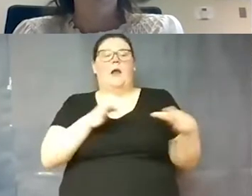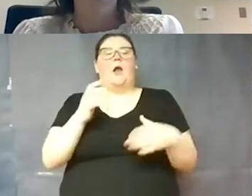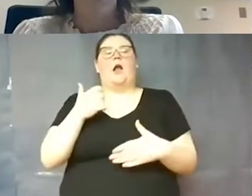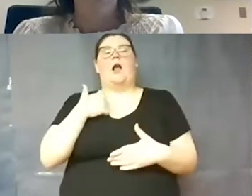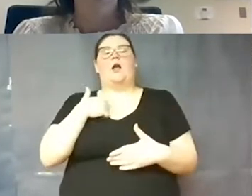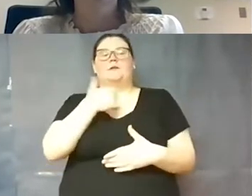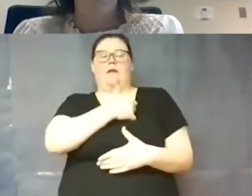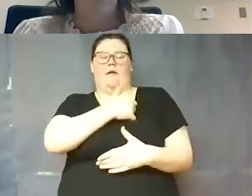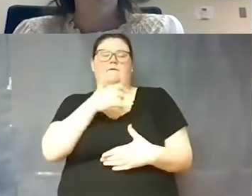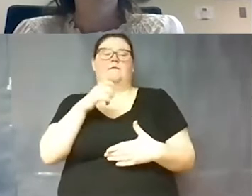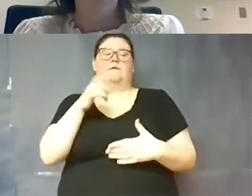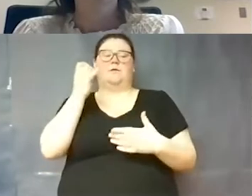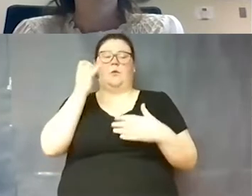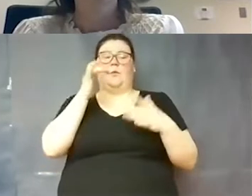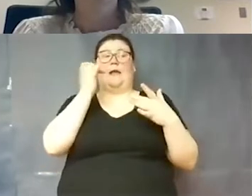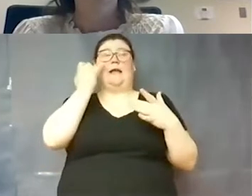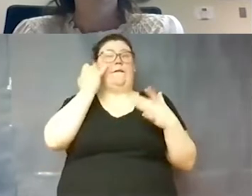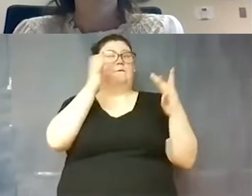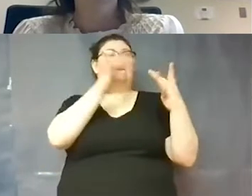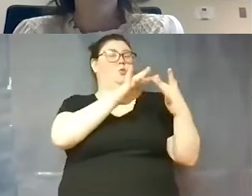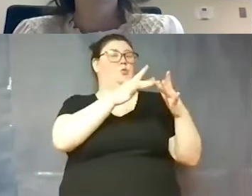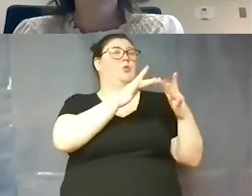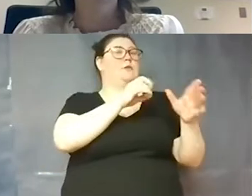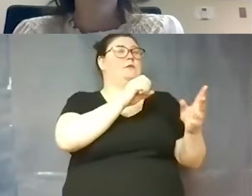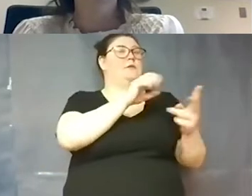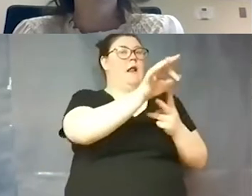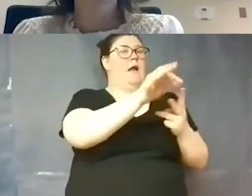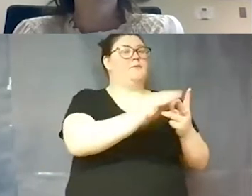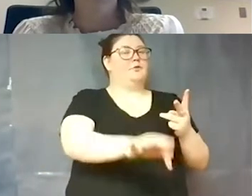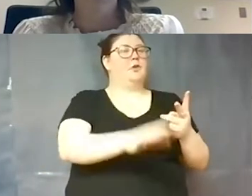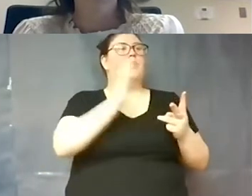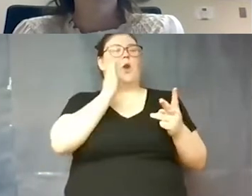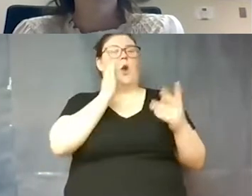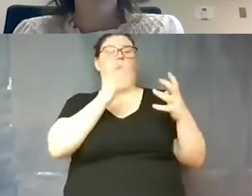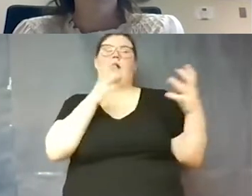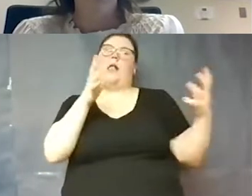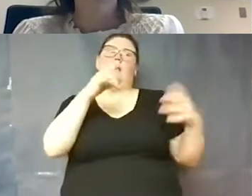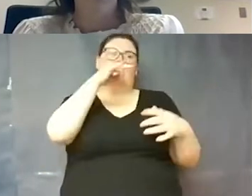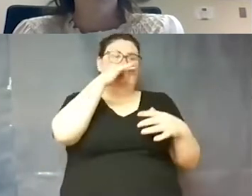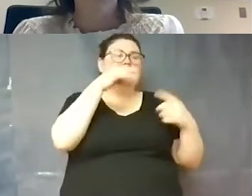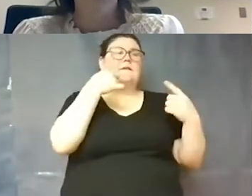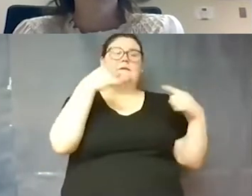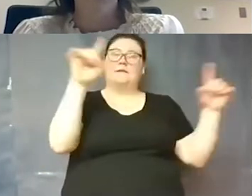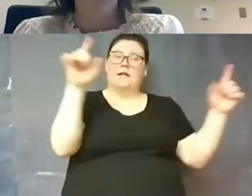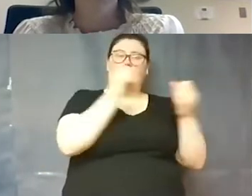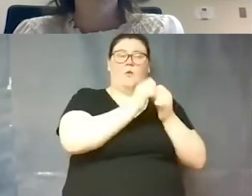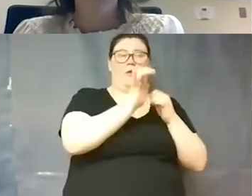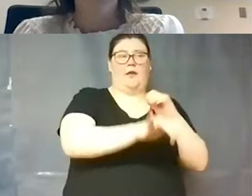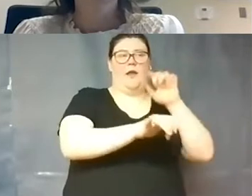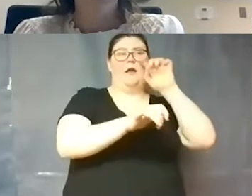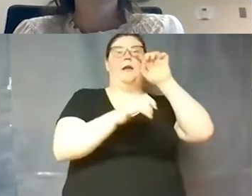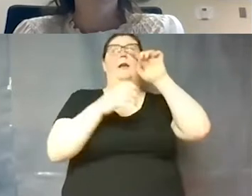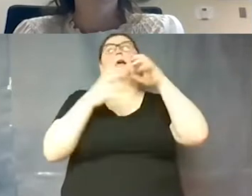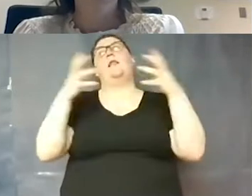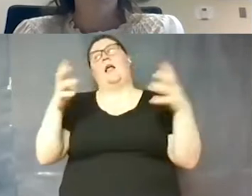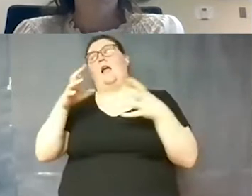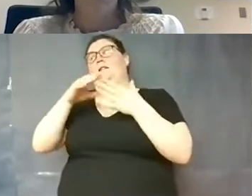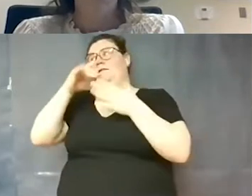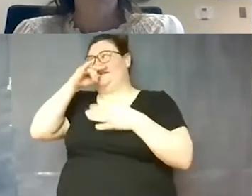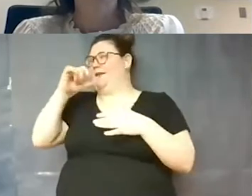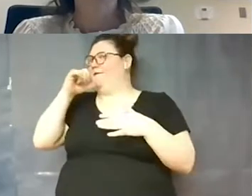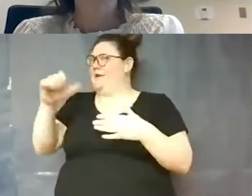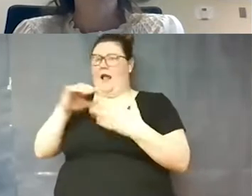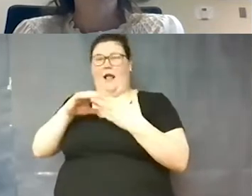an option we do that we know that a lot of our our kids have been successful virtually a lot of our kids have not been successful virtually